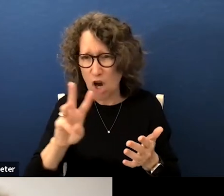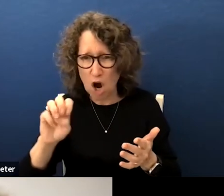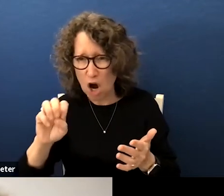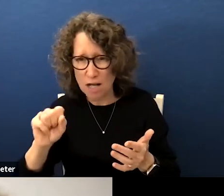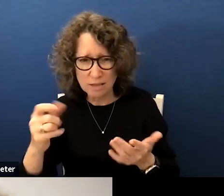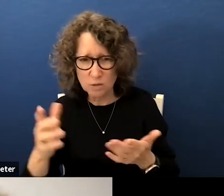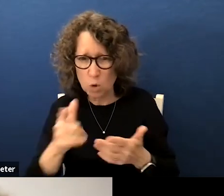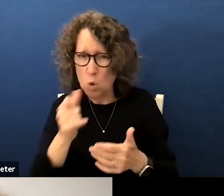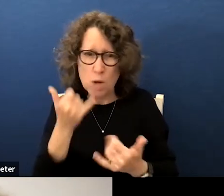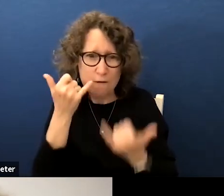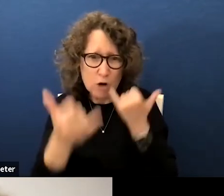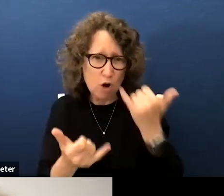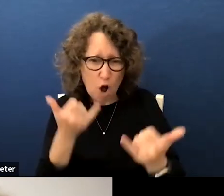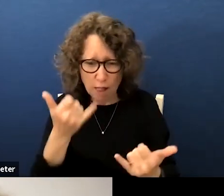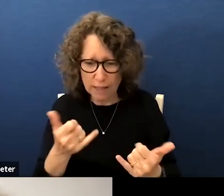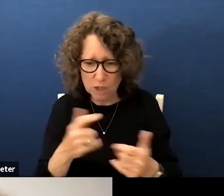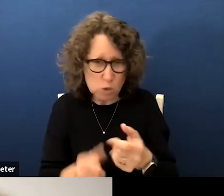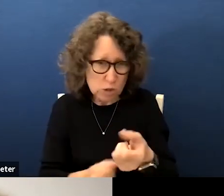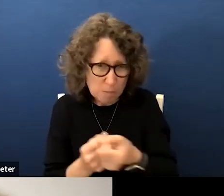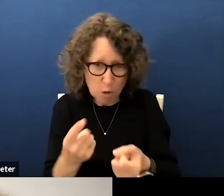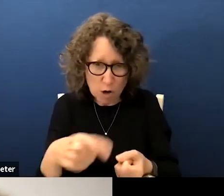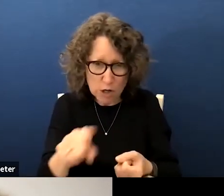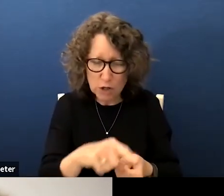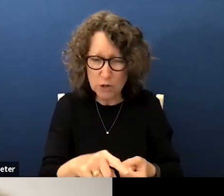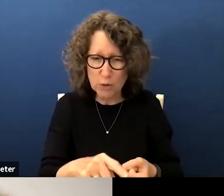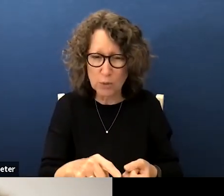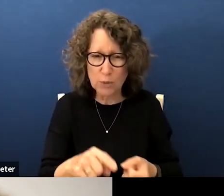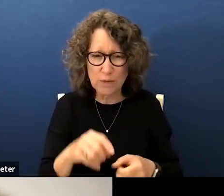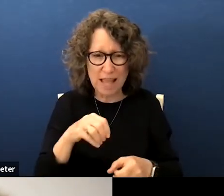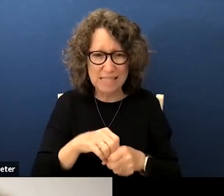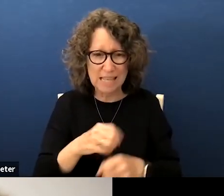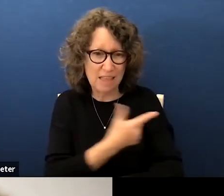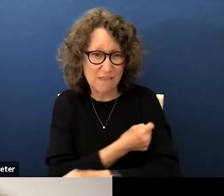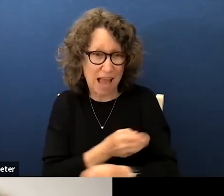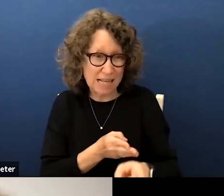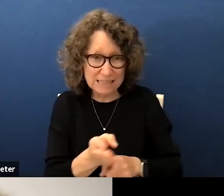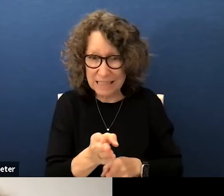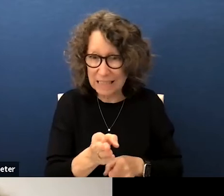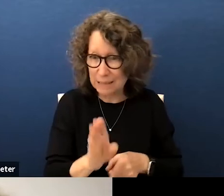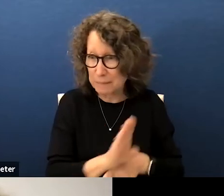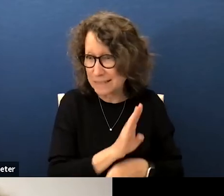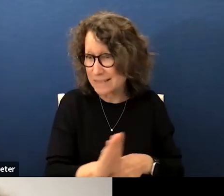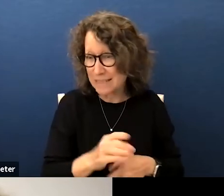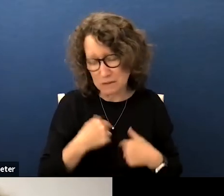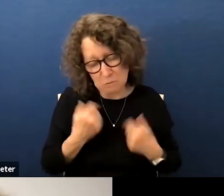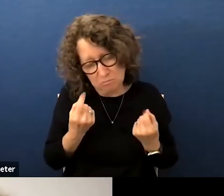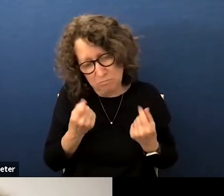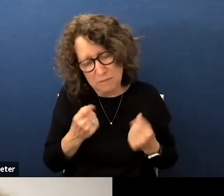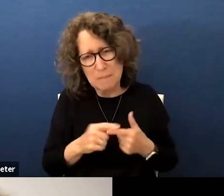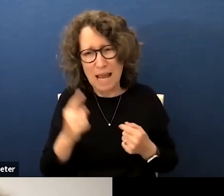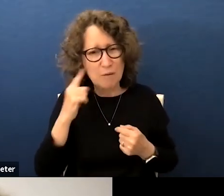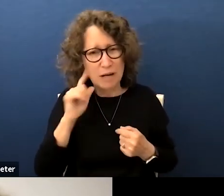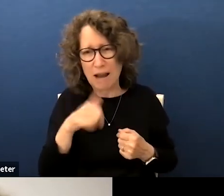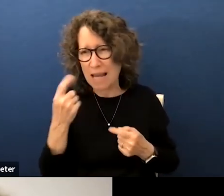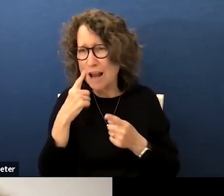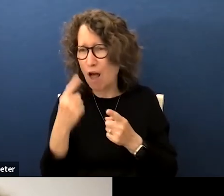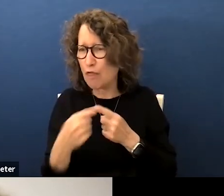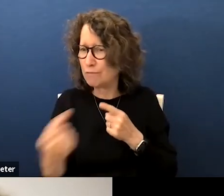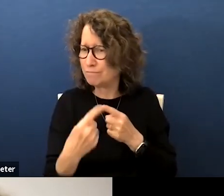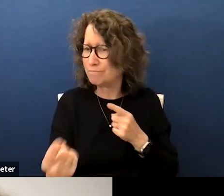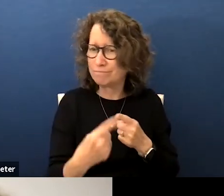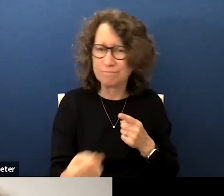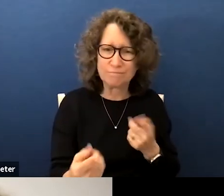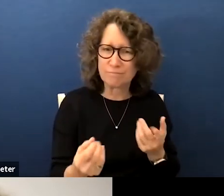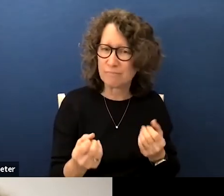calling in to support you that's you know that's in the vaccine industry we understand but i don't hear any other dissent that's or